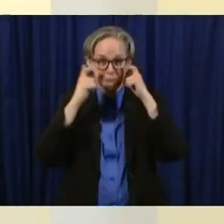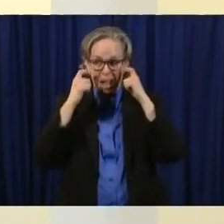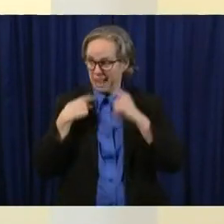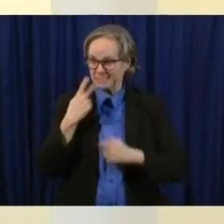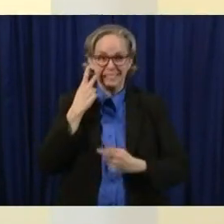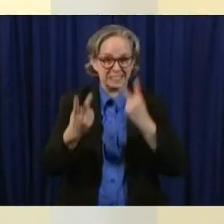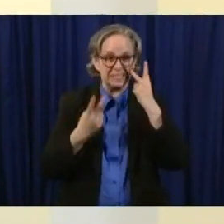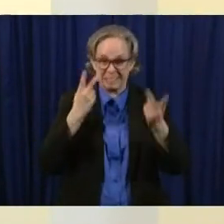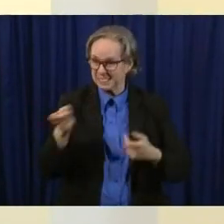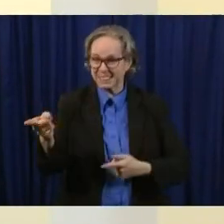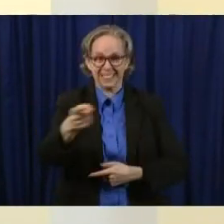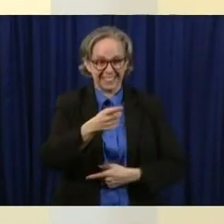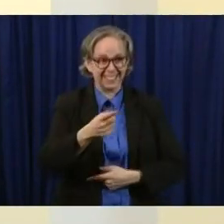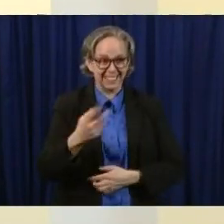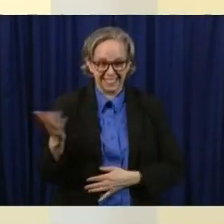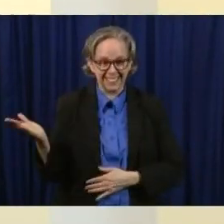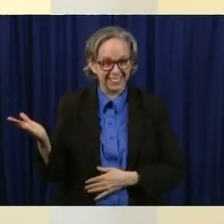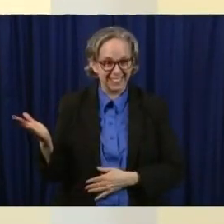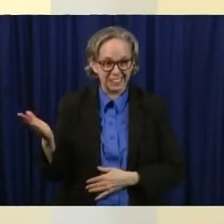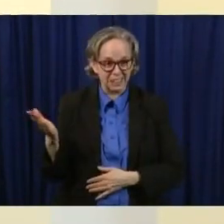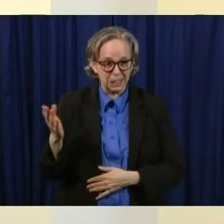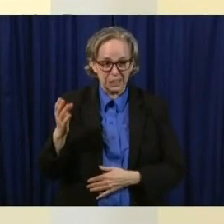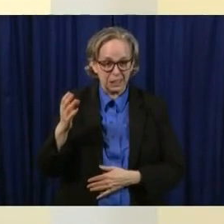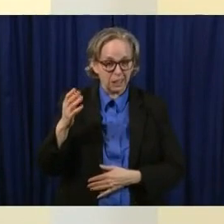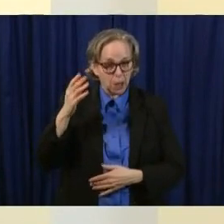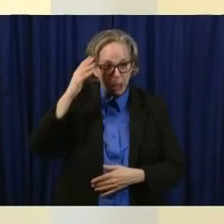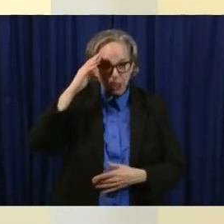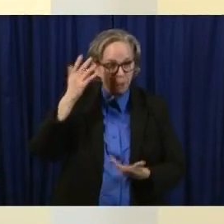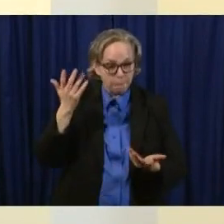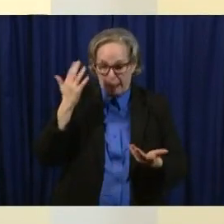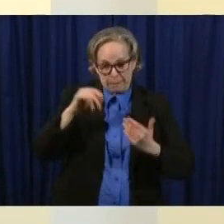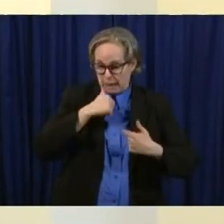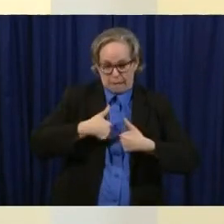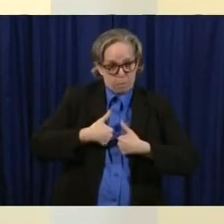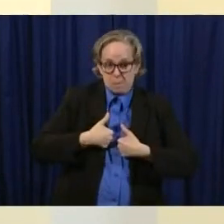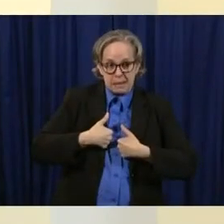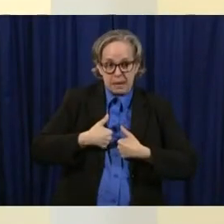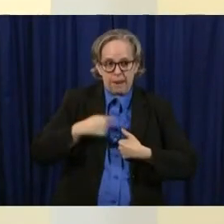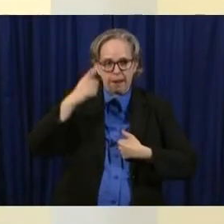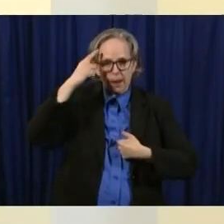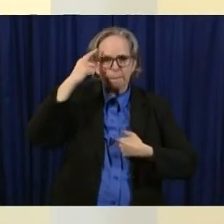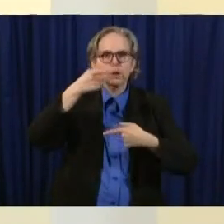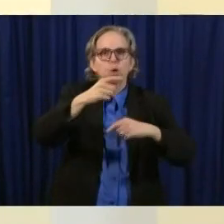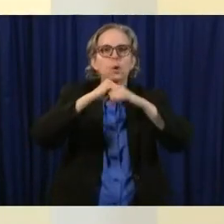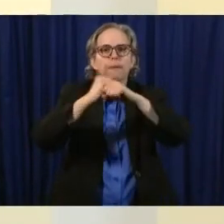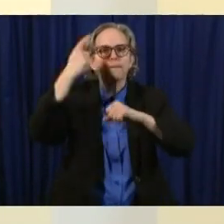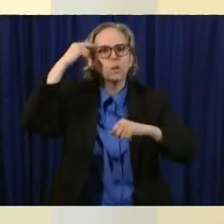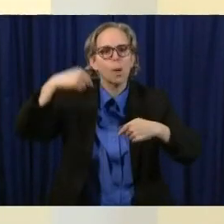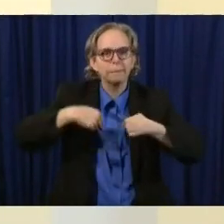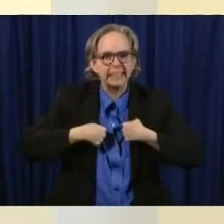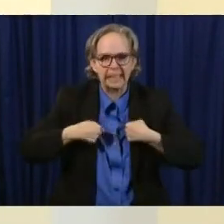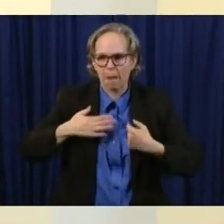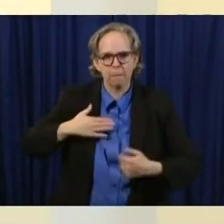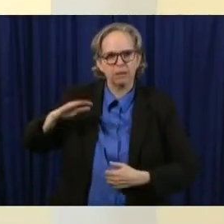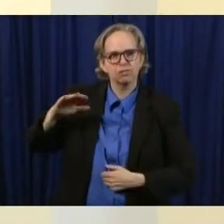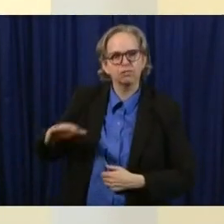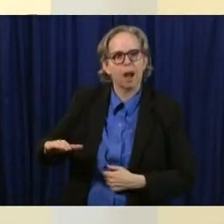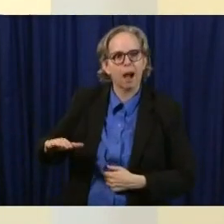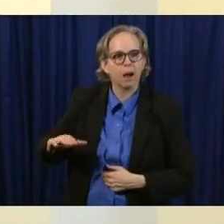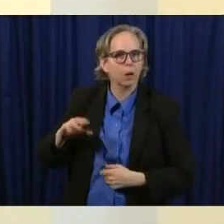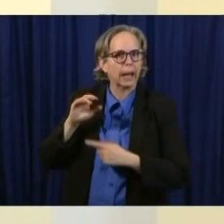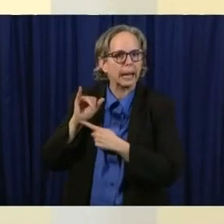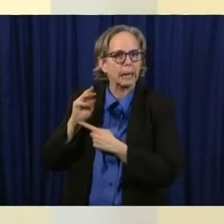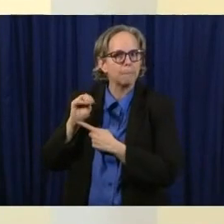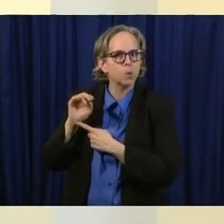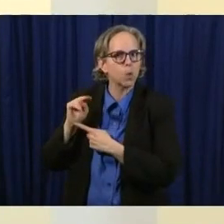just you're really not doing this for you you're doing it for me you might be doing it for my child who's immunocompromised you might be doing